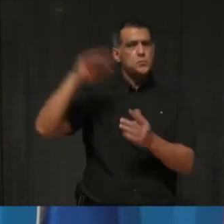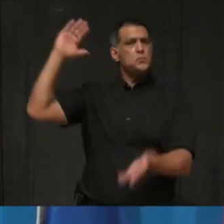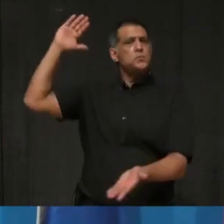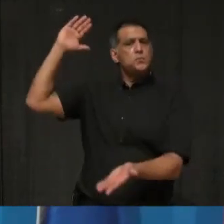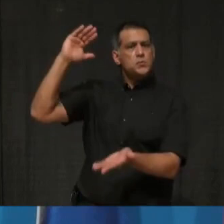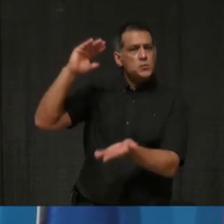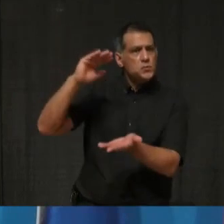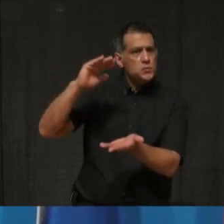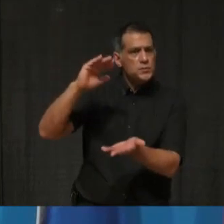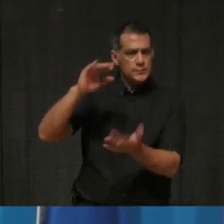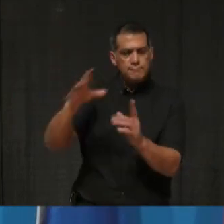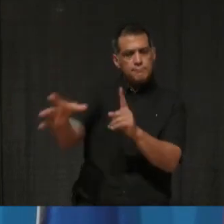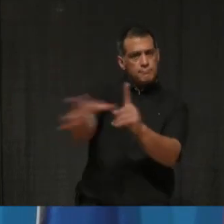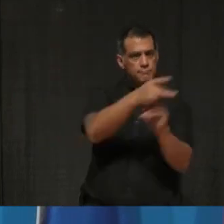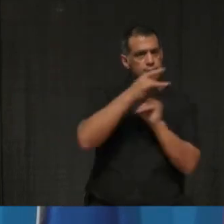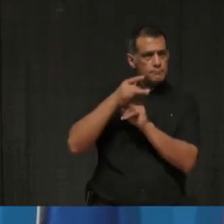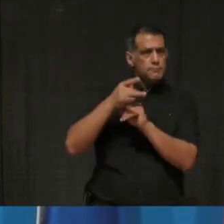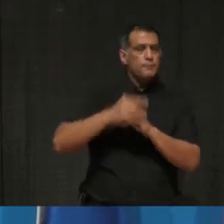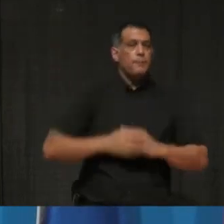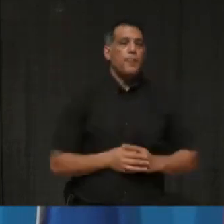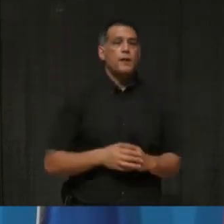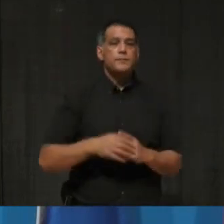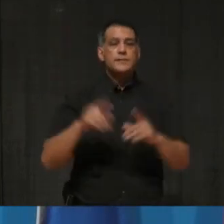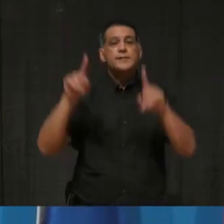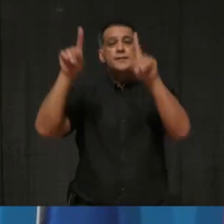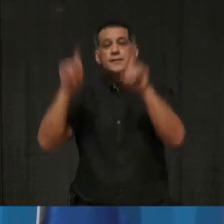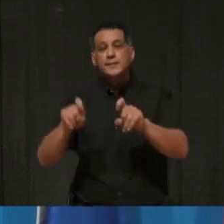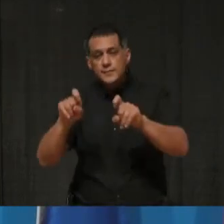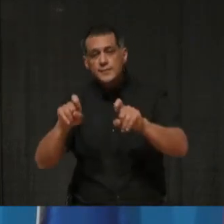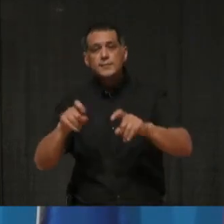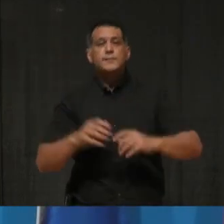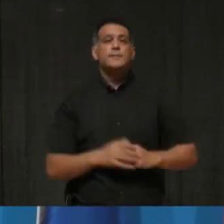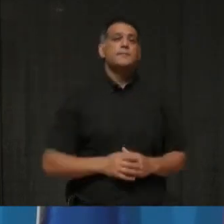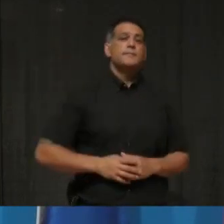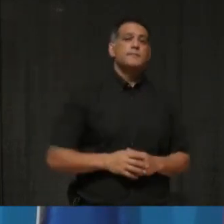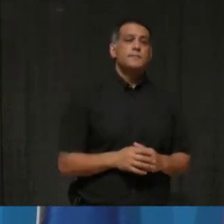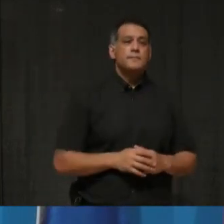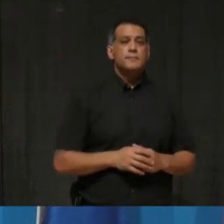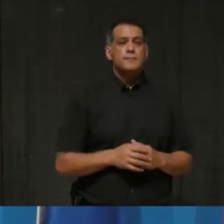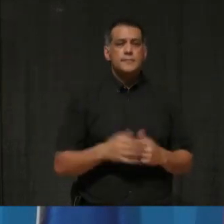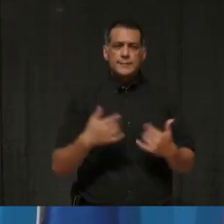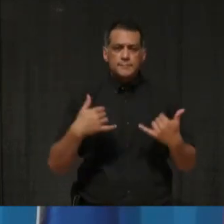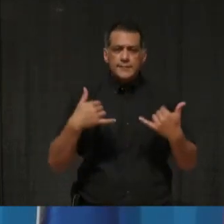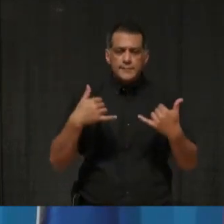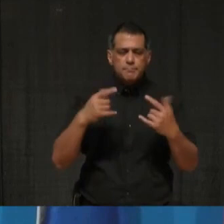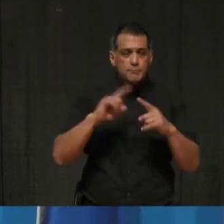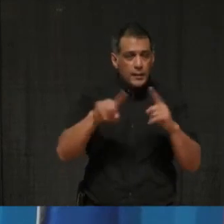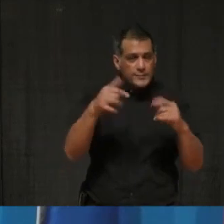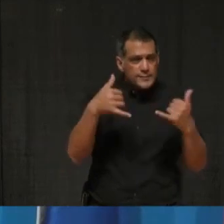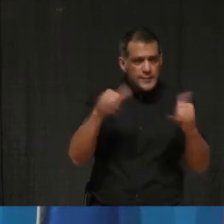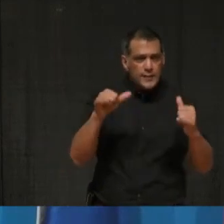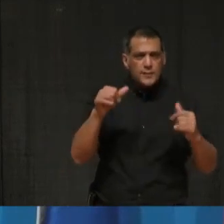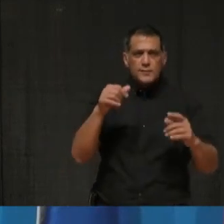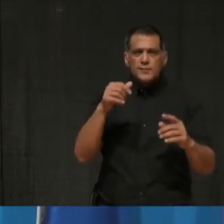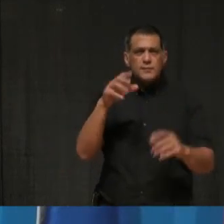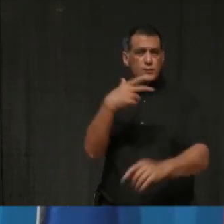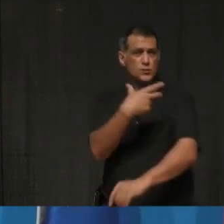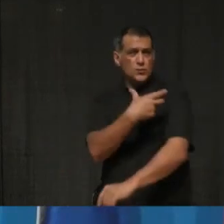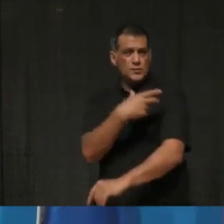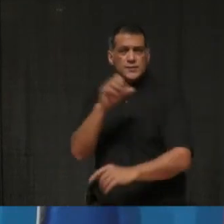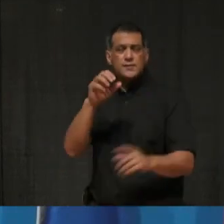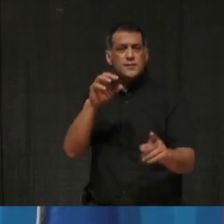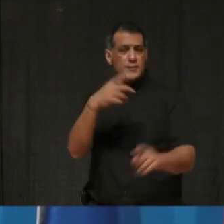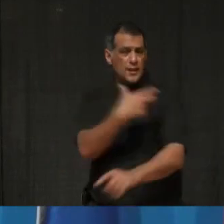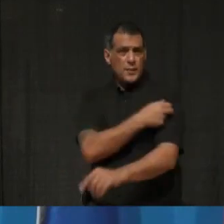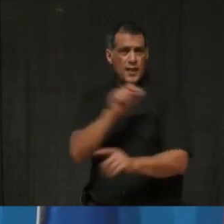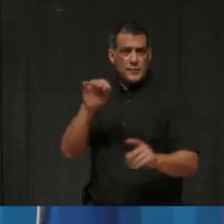also related testing and not, and likely testing not as a result of any, uh, laboratory error or technical issue, as I understand. So that means that either,